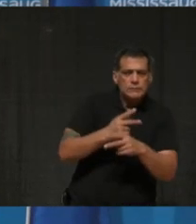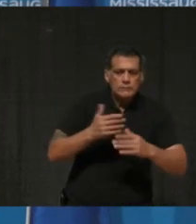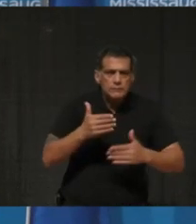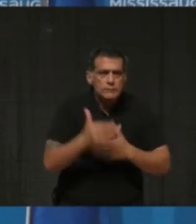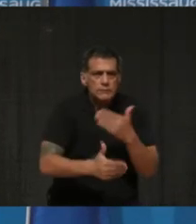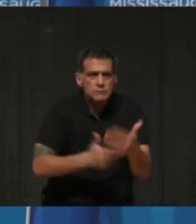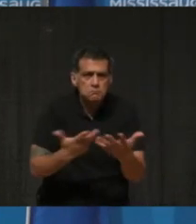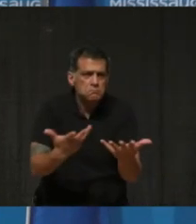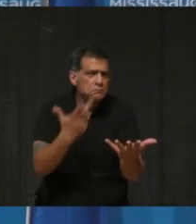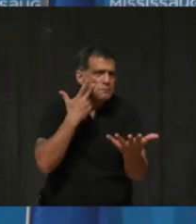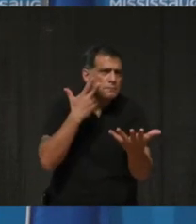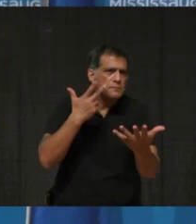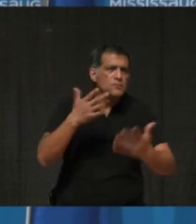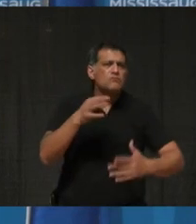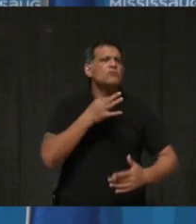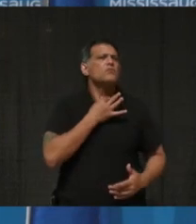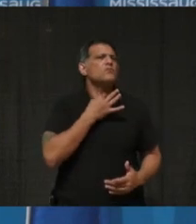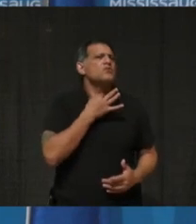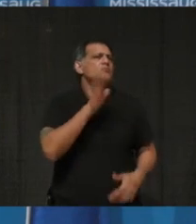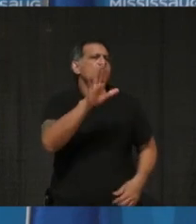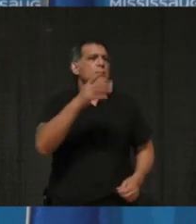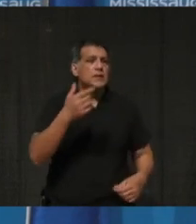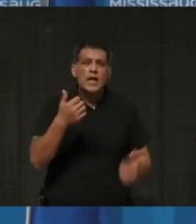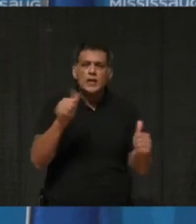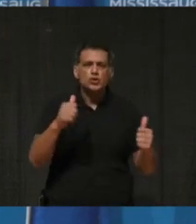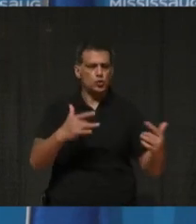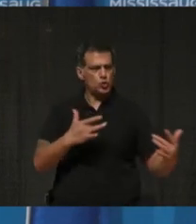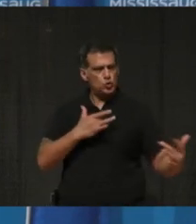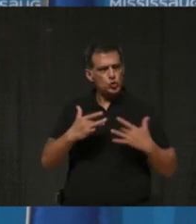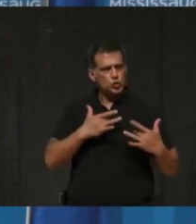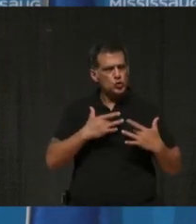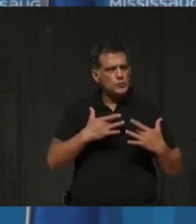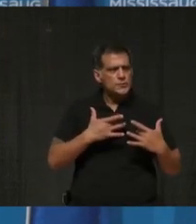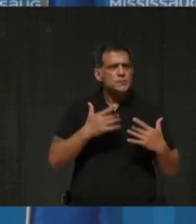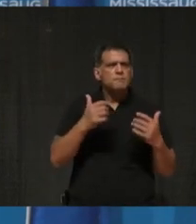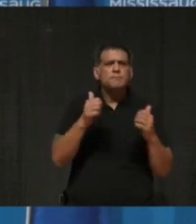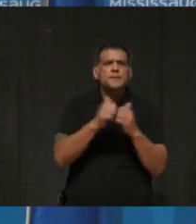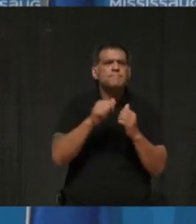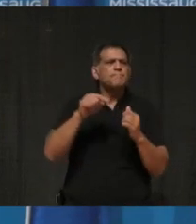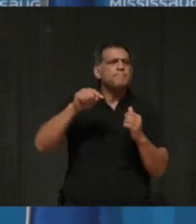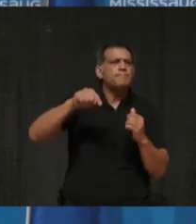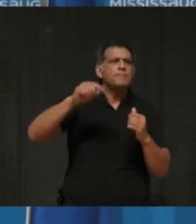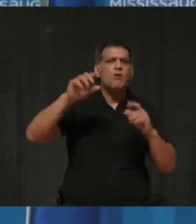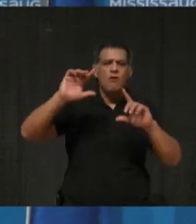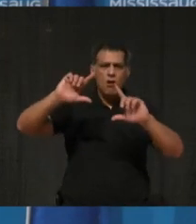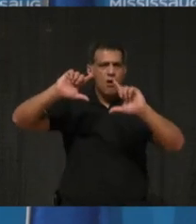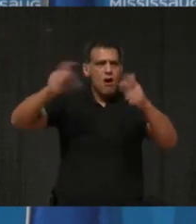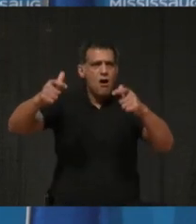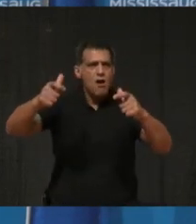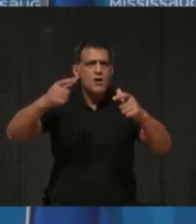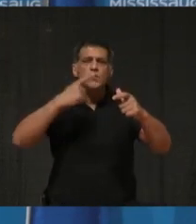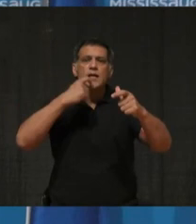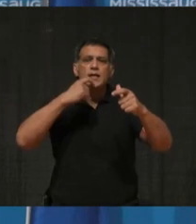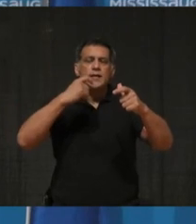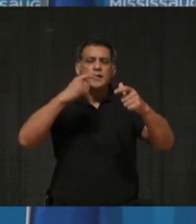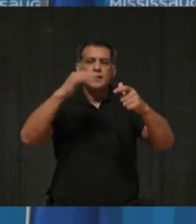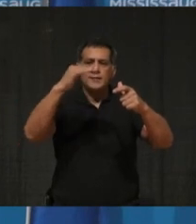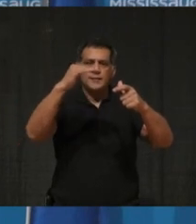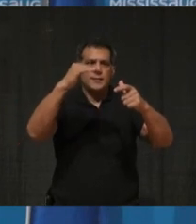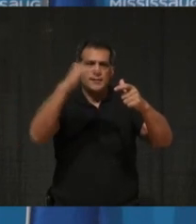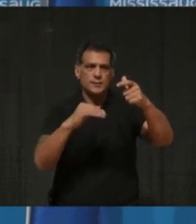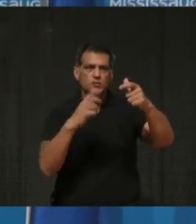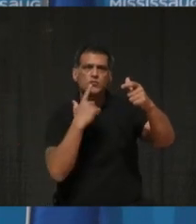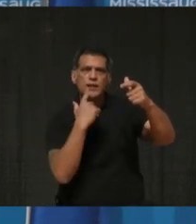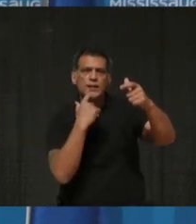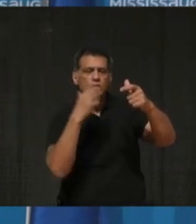was wondering if there's any kind of concern you have about not just kind of reopening in an early mature